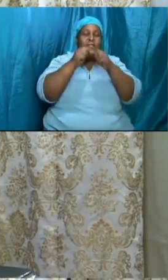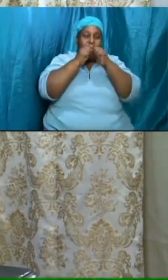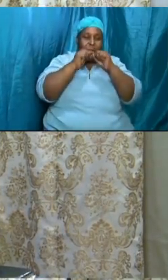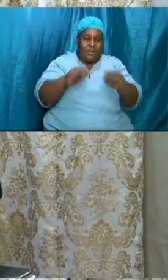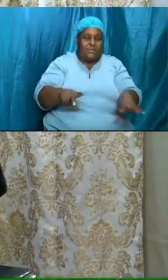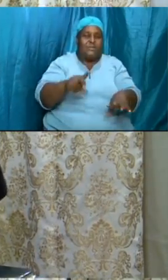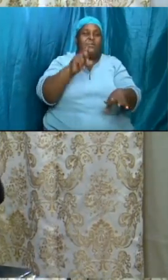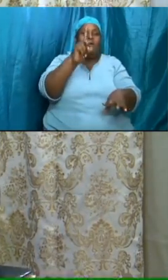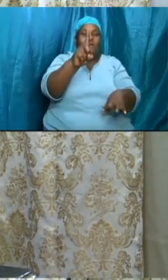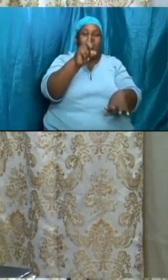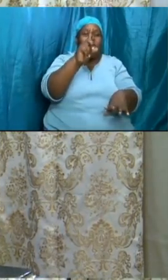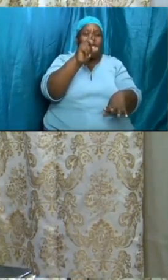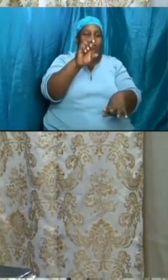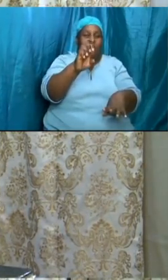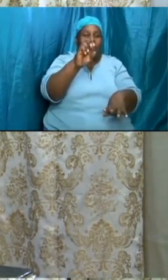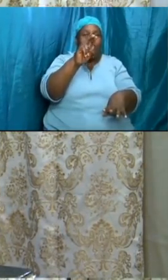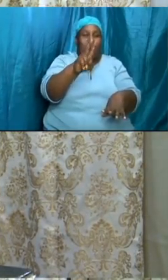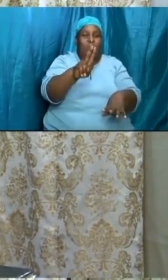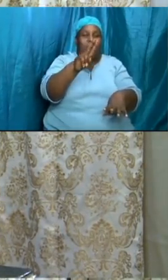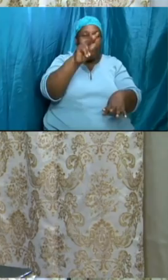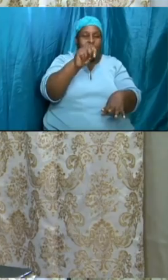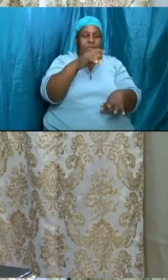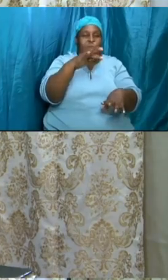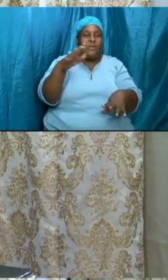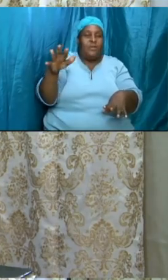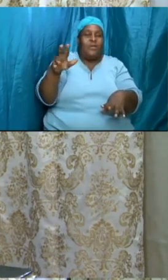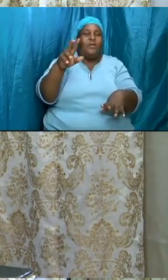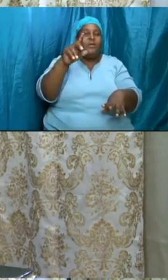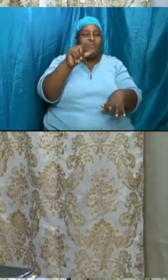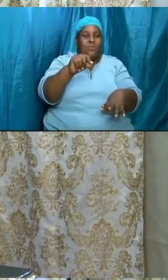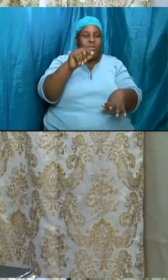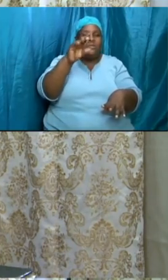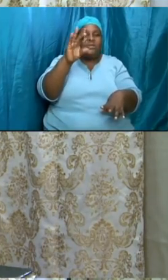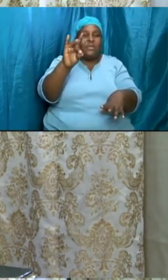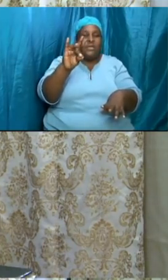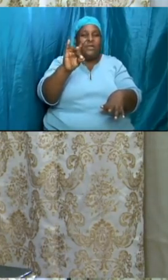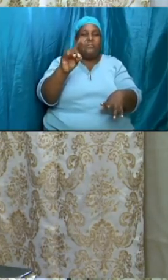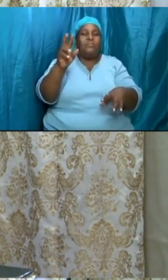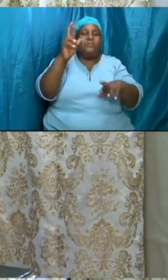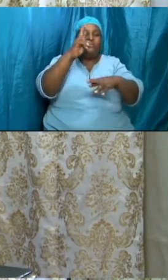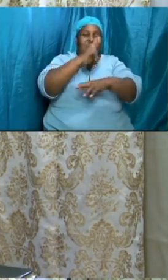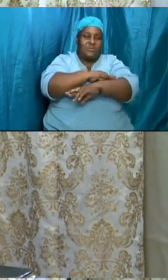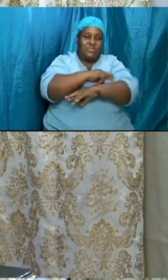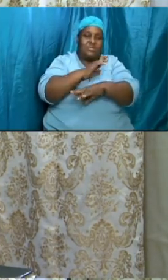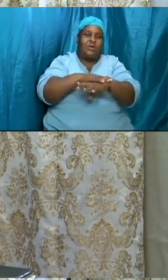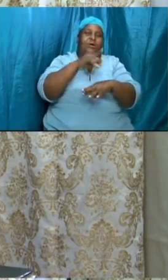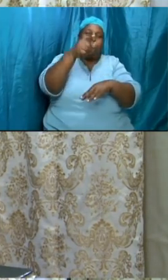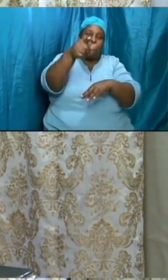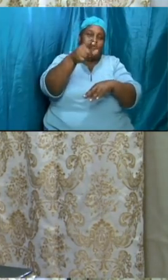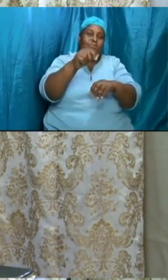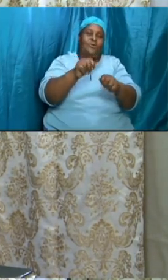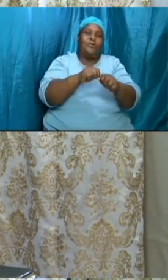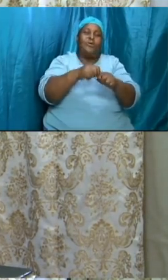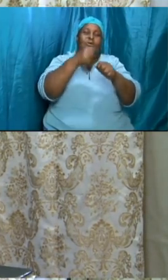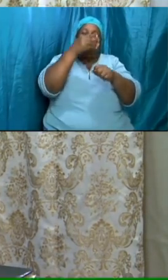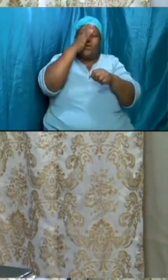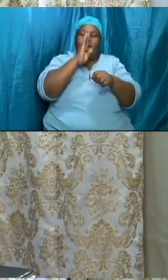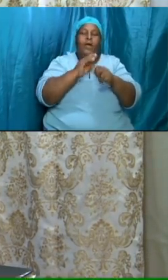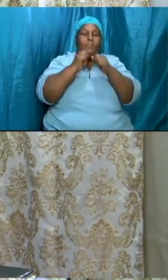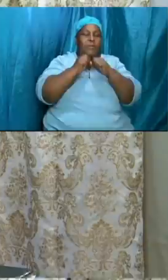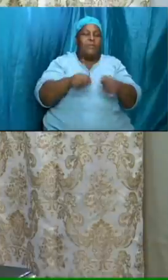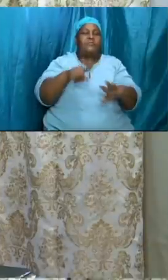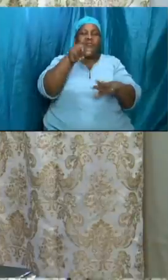28 may it rest upon every one of you in the wonderful name of jesus christ god bless you real good